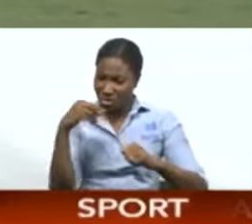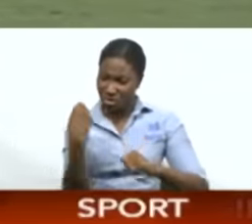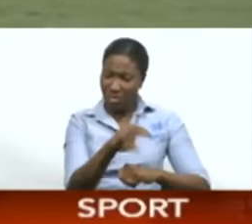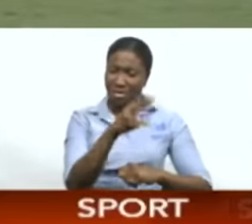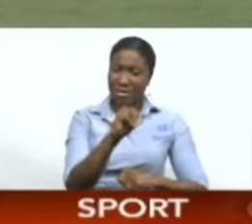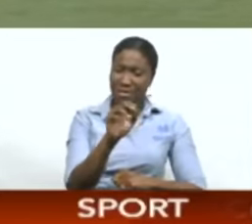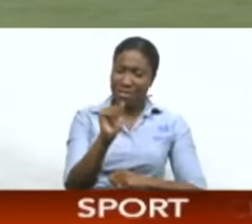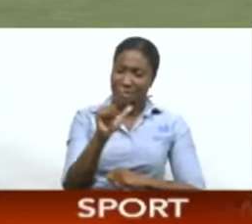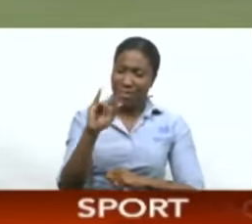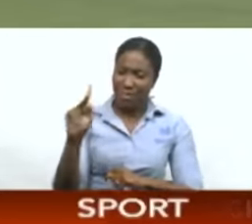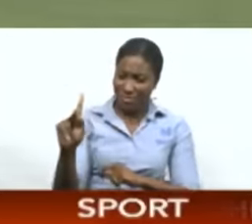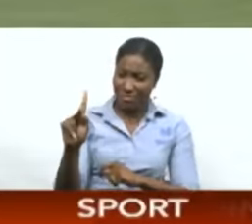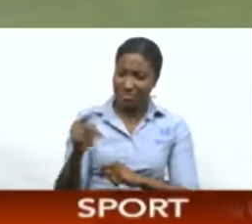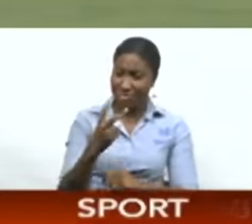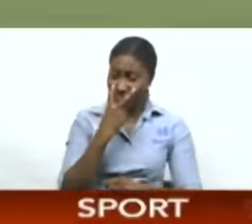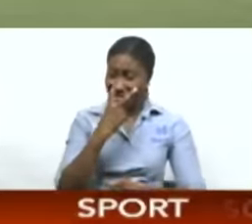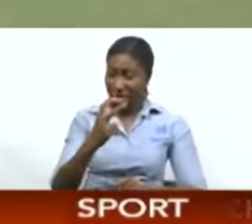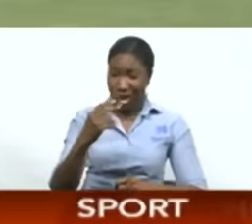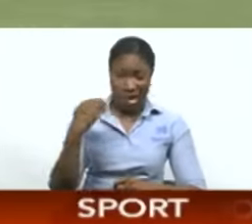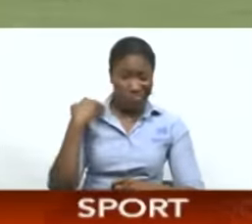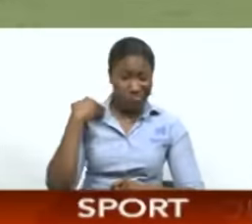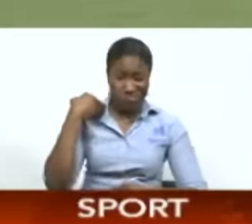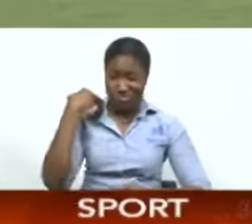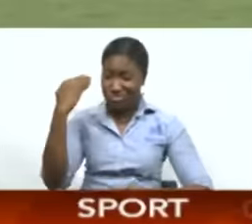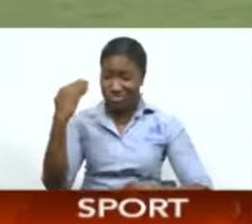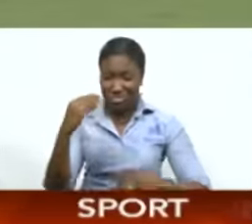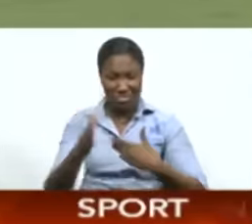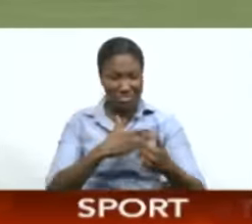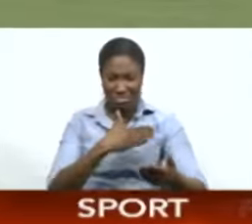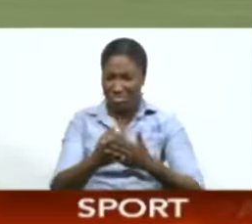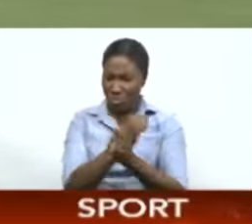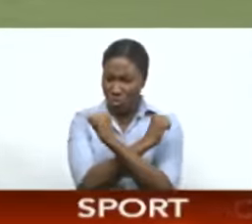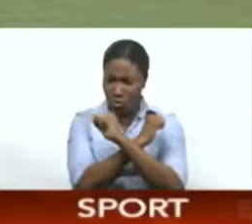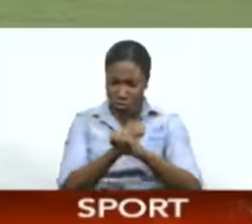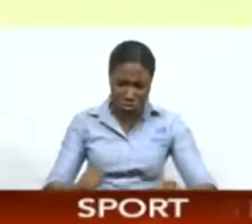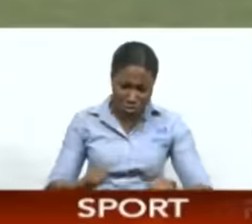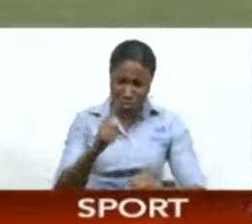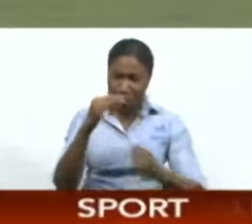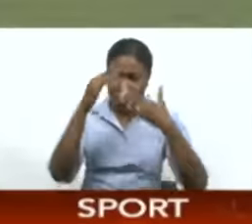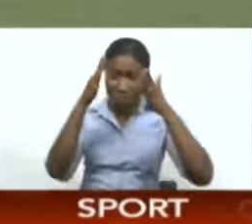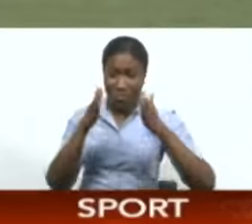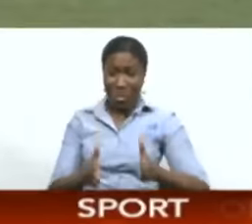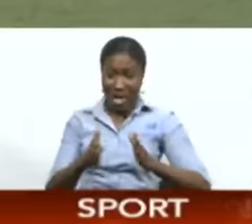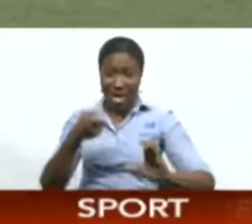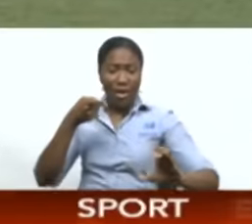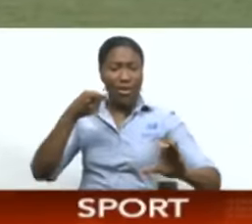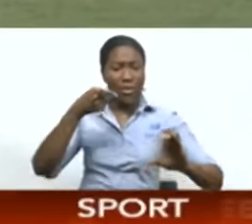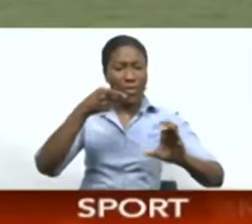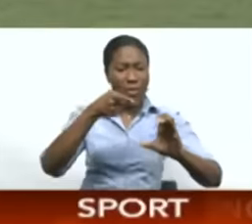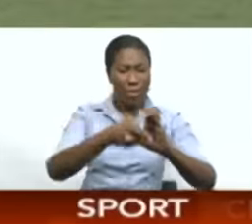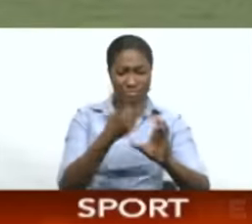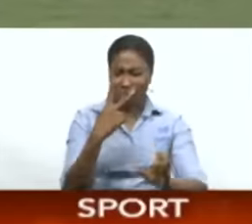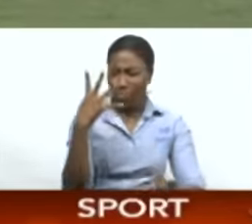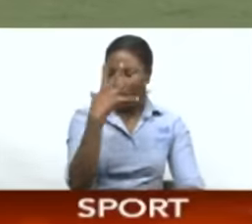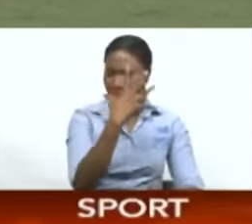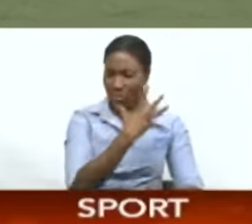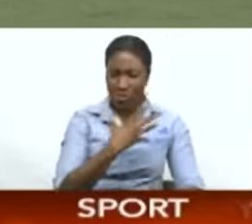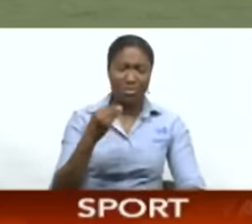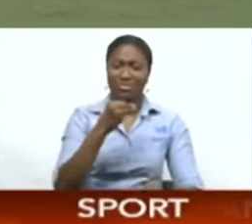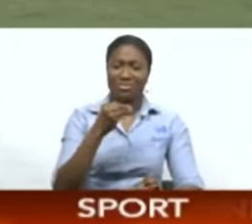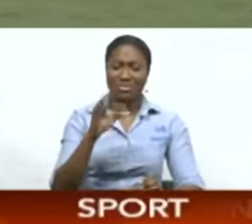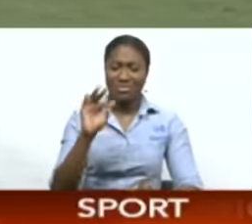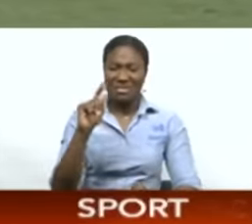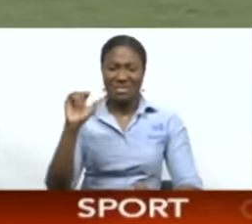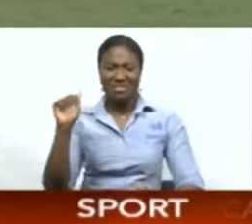Malik, and that pressure formed Diamonds. Chaves coming up with a strike that speaks for itself as the league leaders go